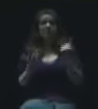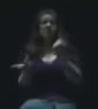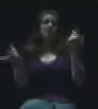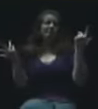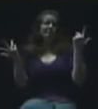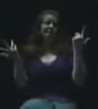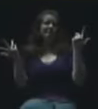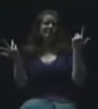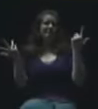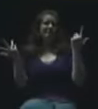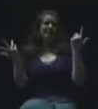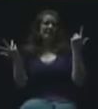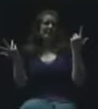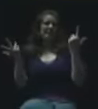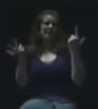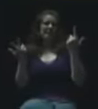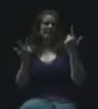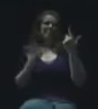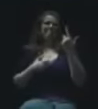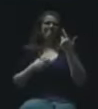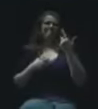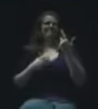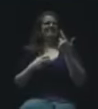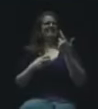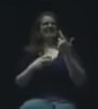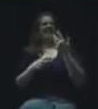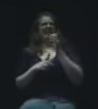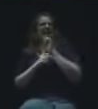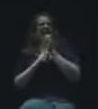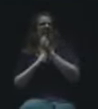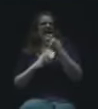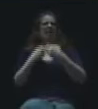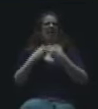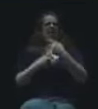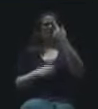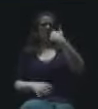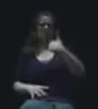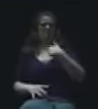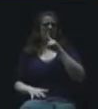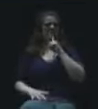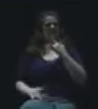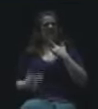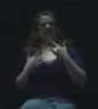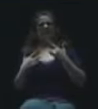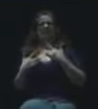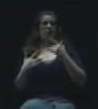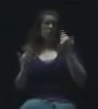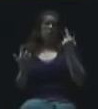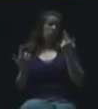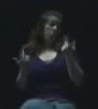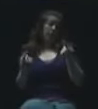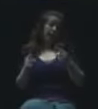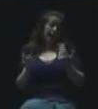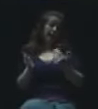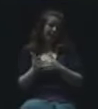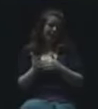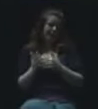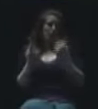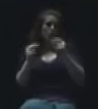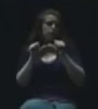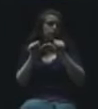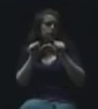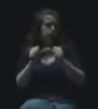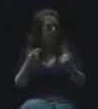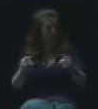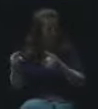an ethical dilemma with me, so I'm really concerned. I hope this won't happen again, and I hope it's not happening,